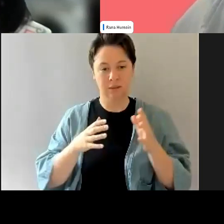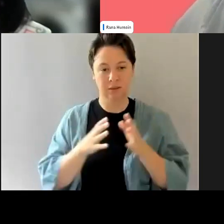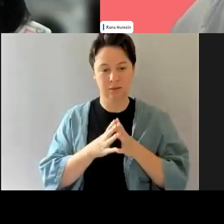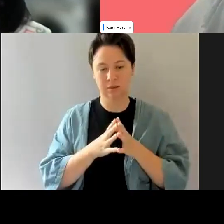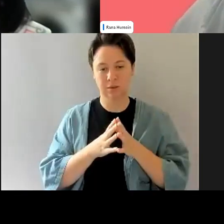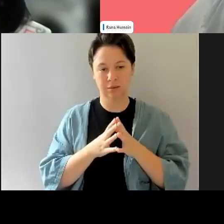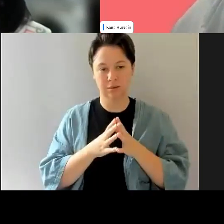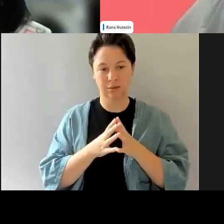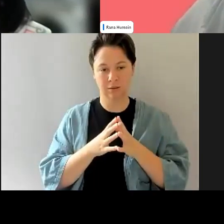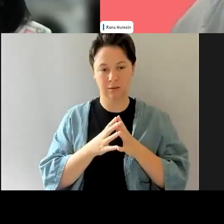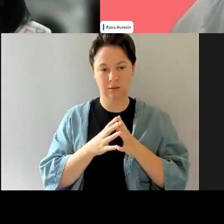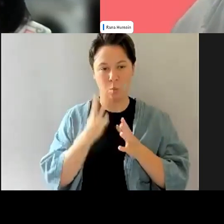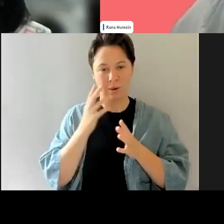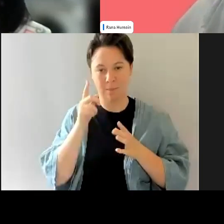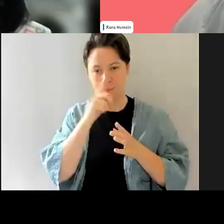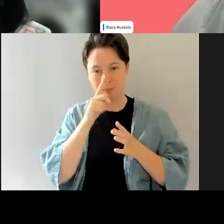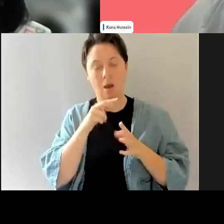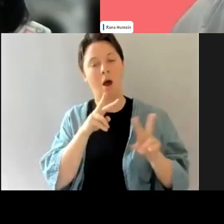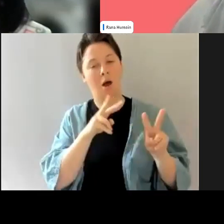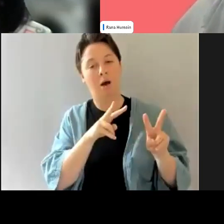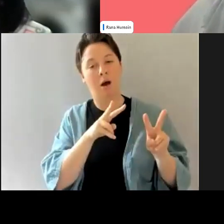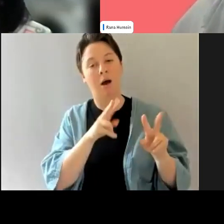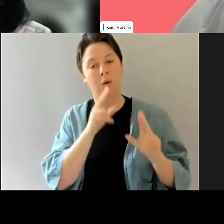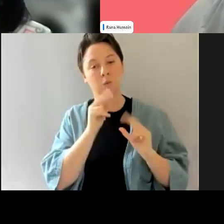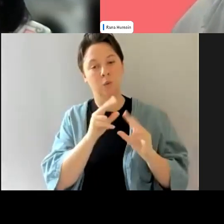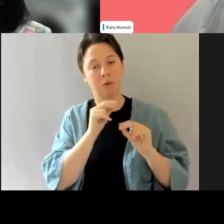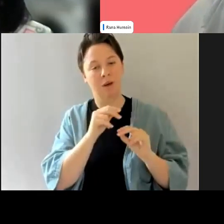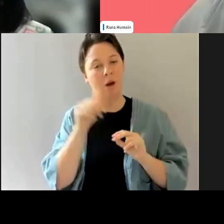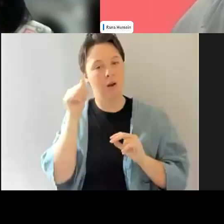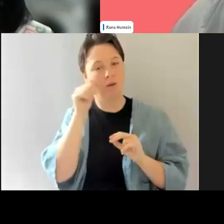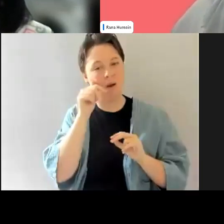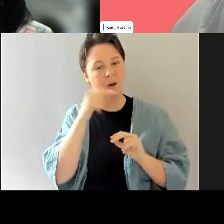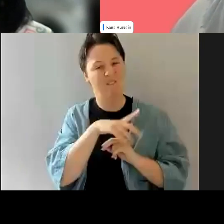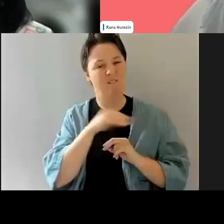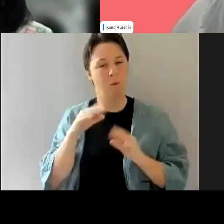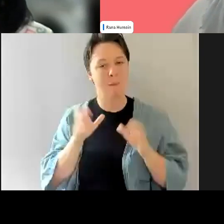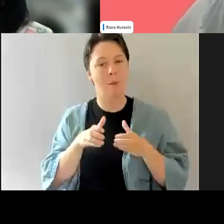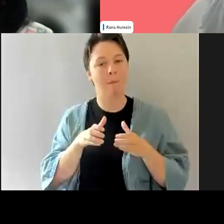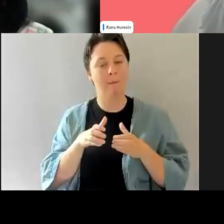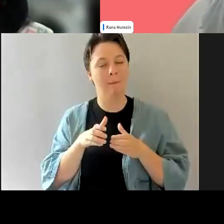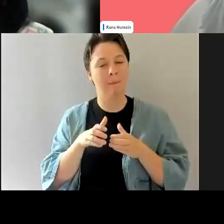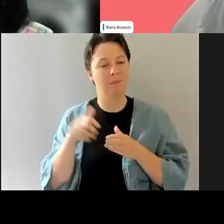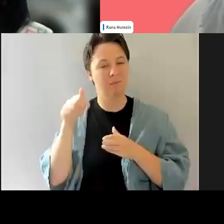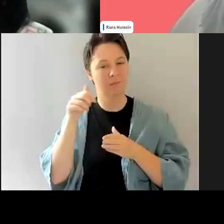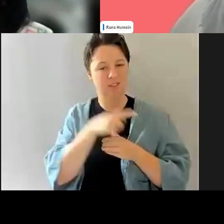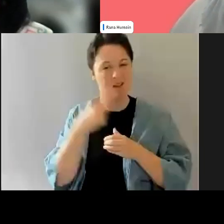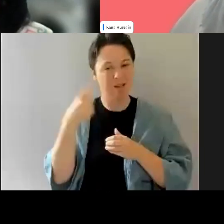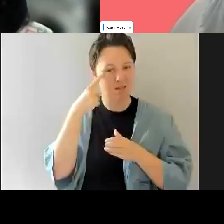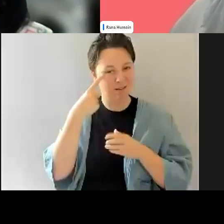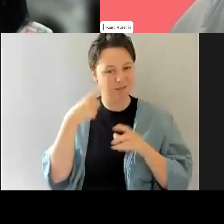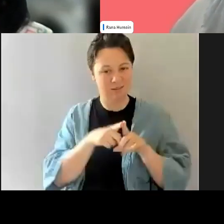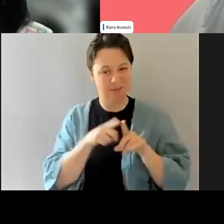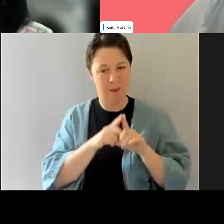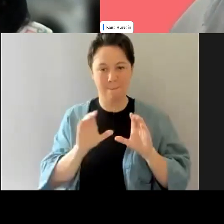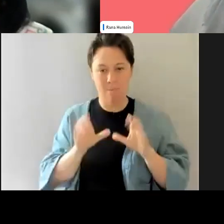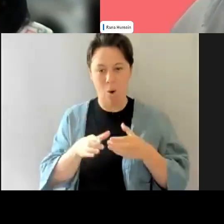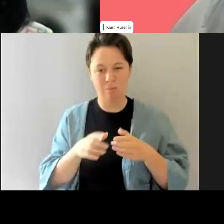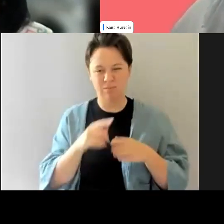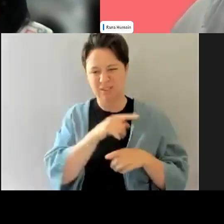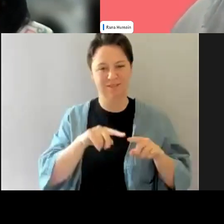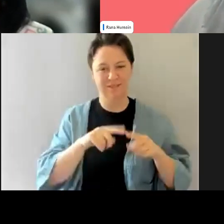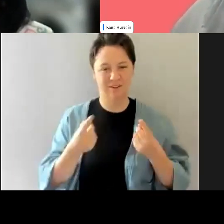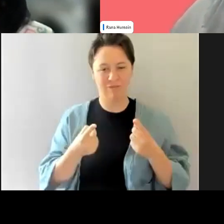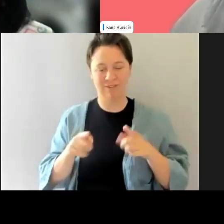I start talking and they're like, oh, no, she's, she's mob. She's, she thinks like mob, she's different like mob. So,